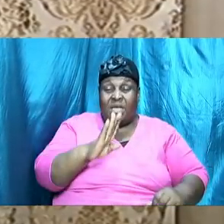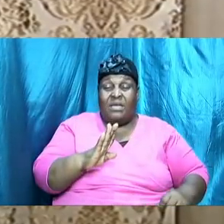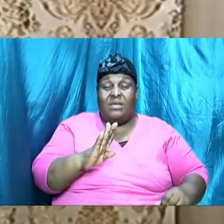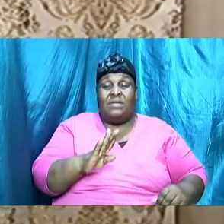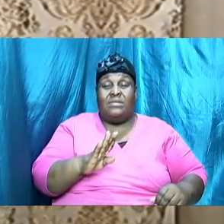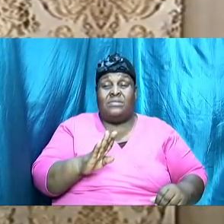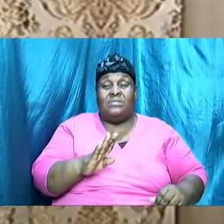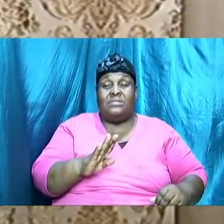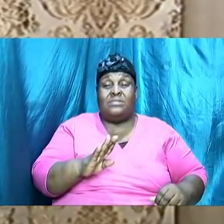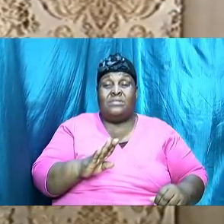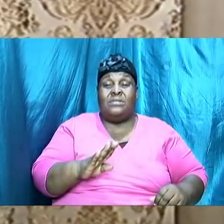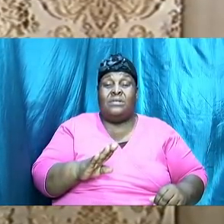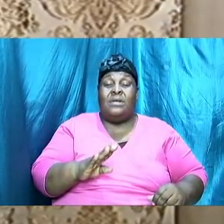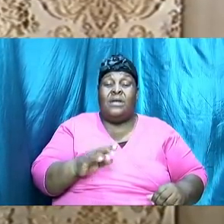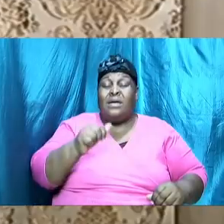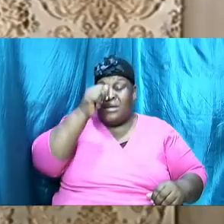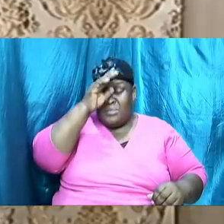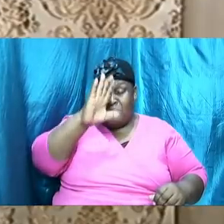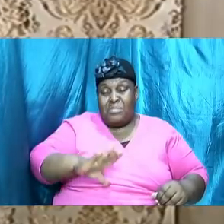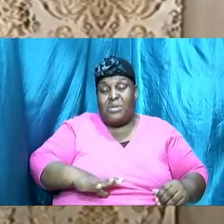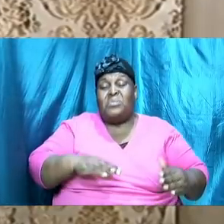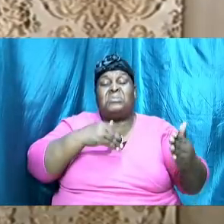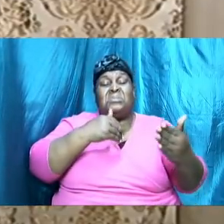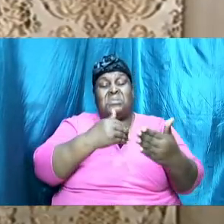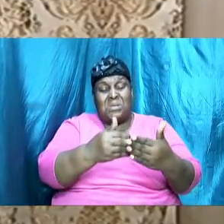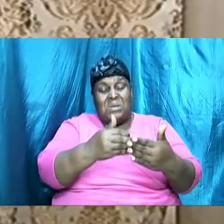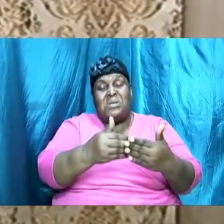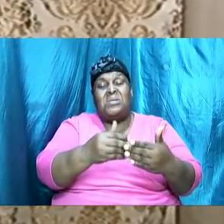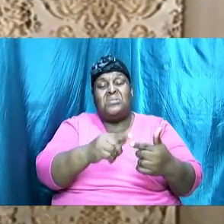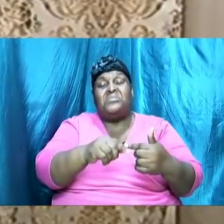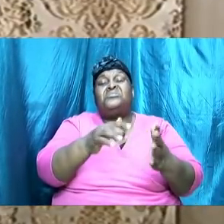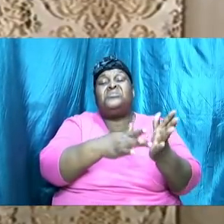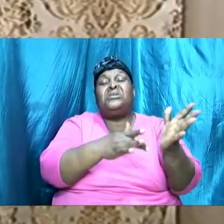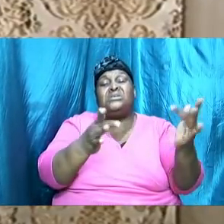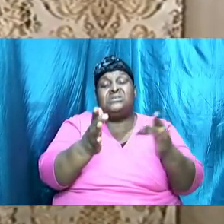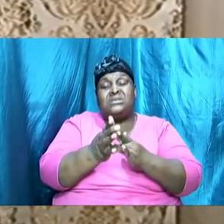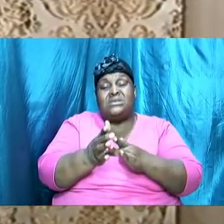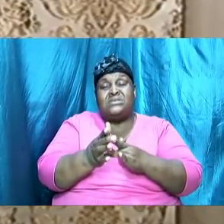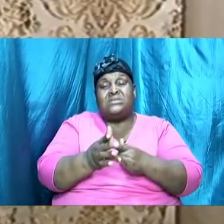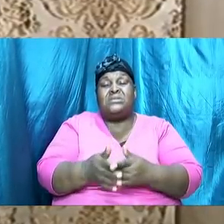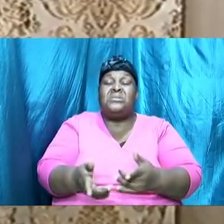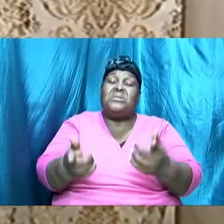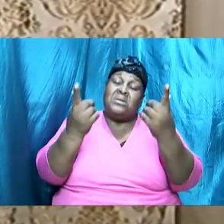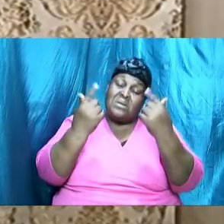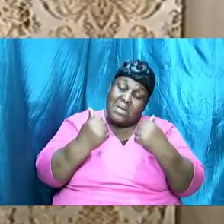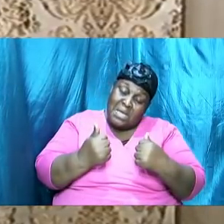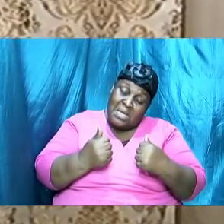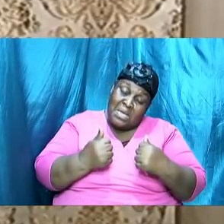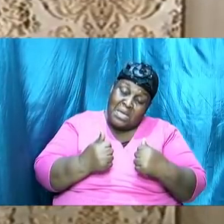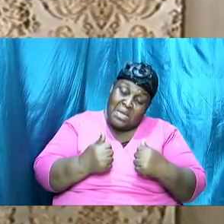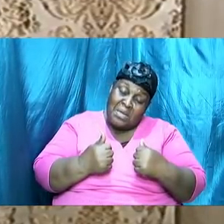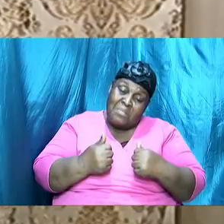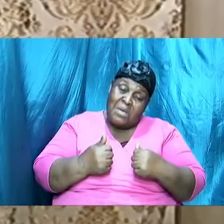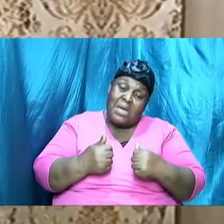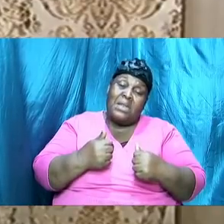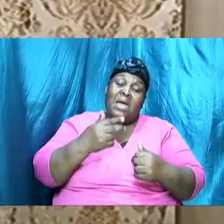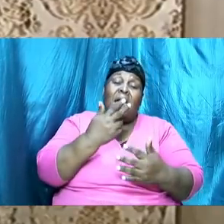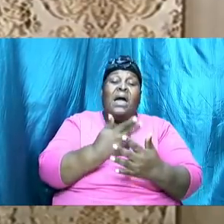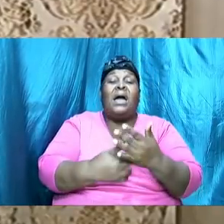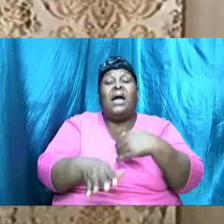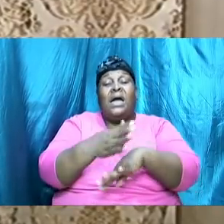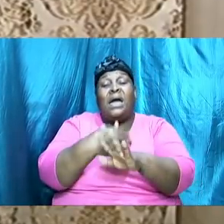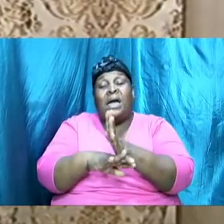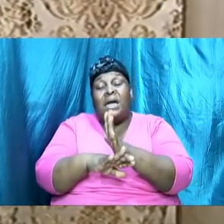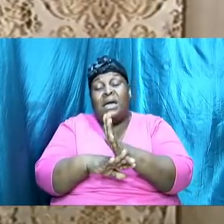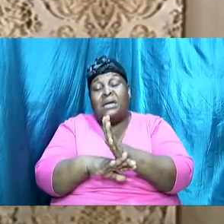were close to him as they came and hands were laid on them for those who had the apostles